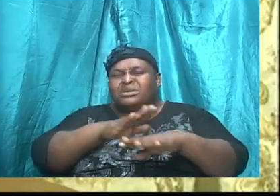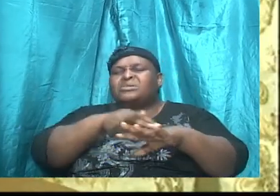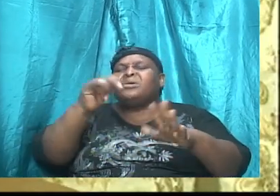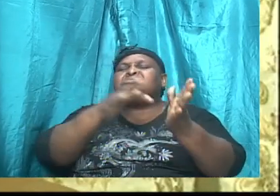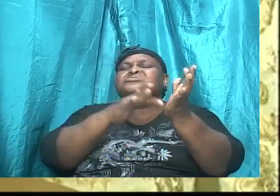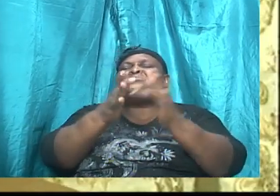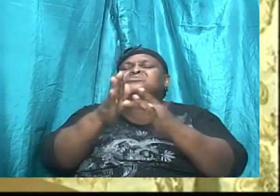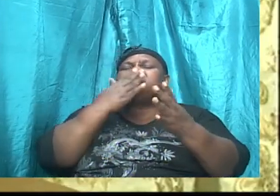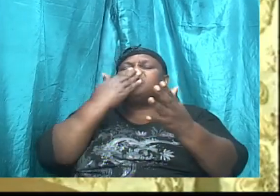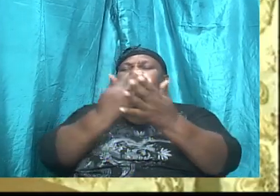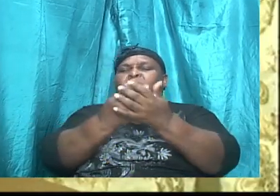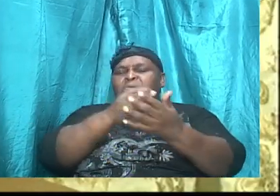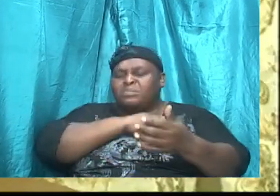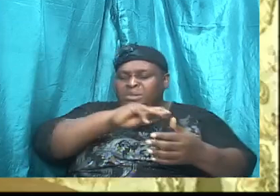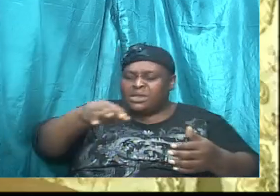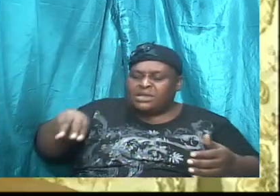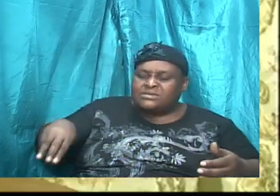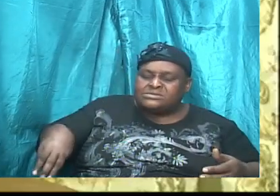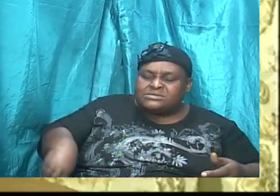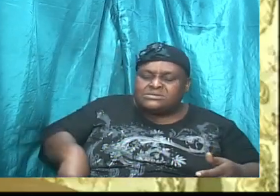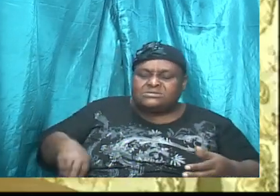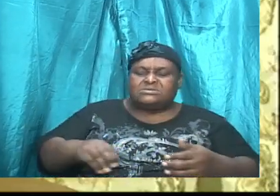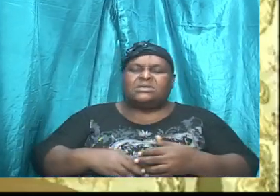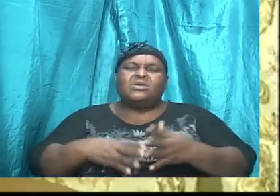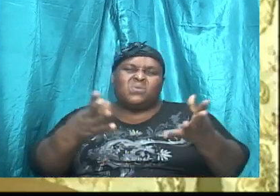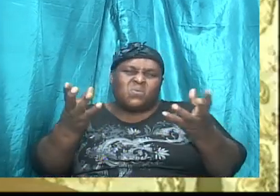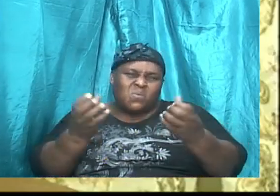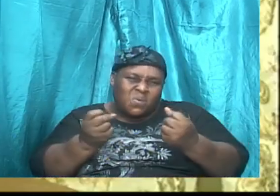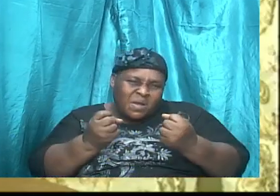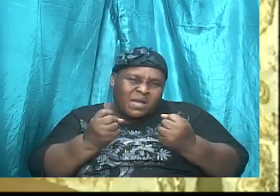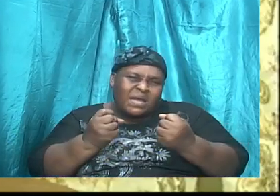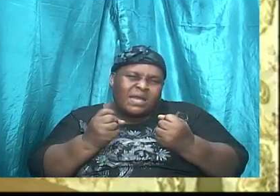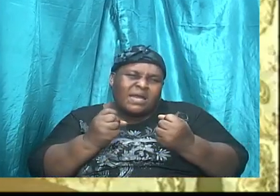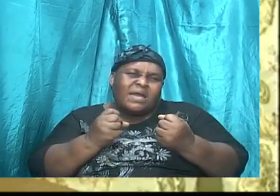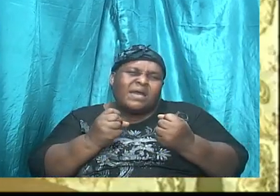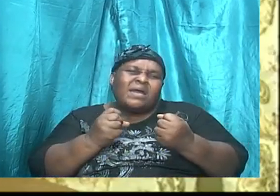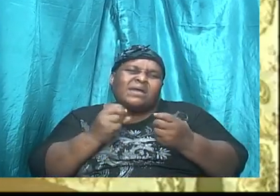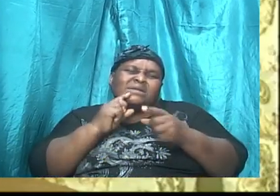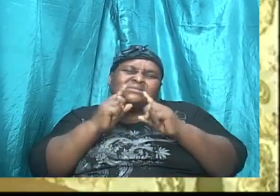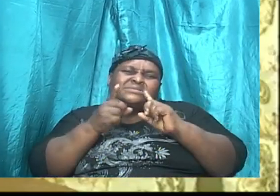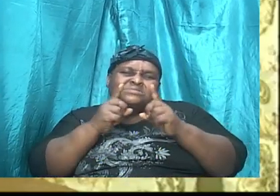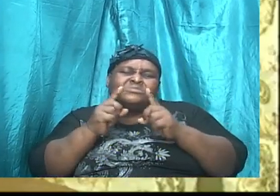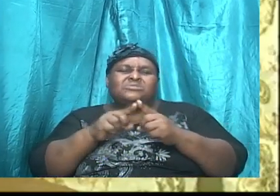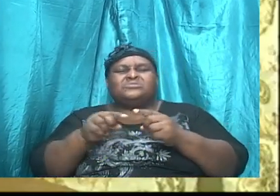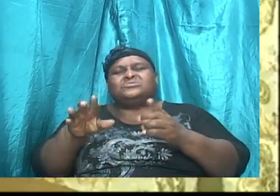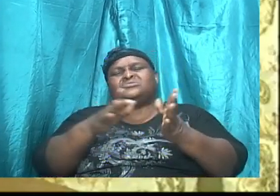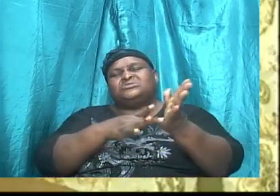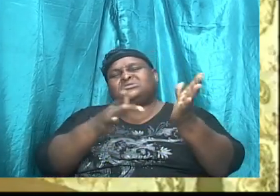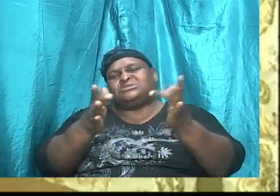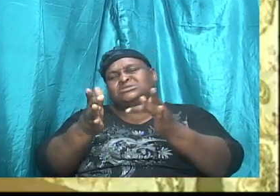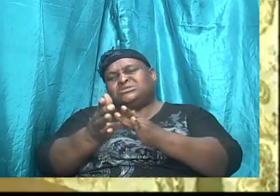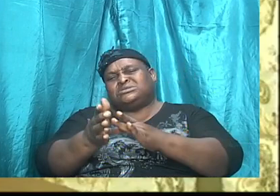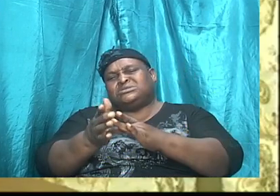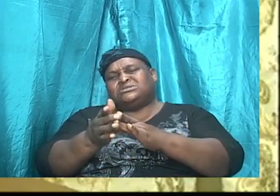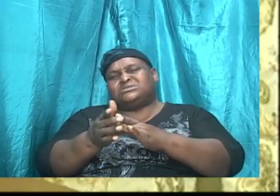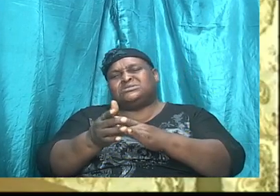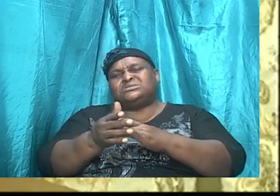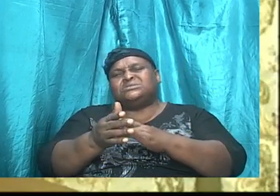And he proceeded to have a discussion with Jesus. But as,